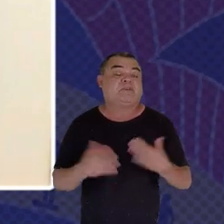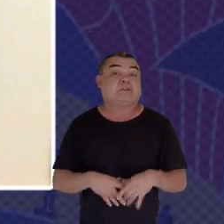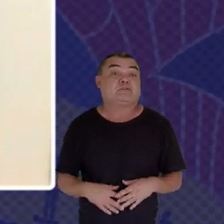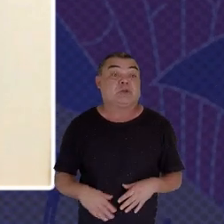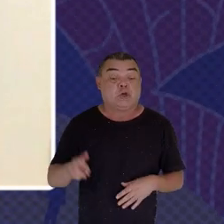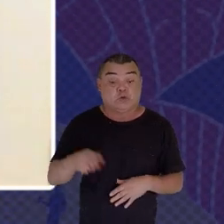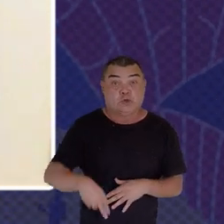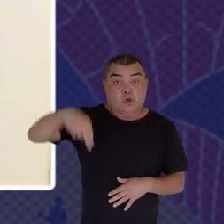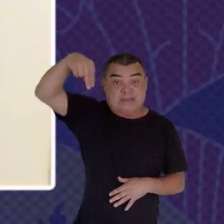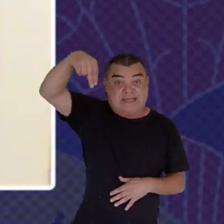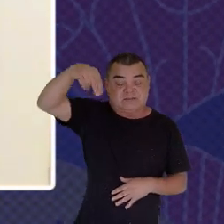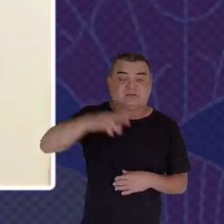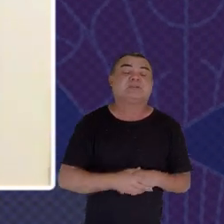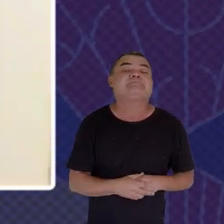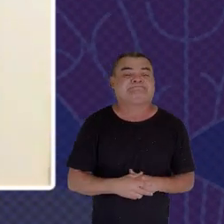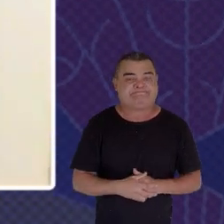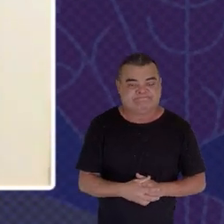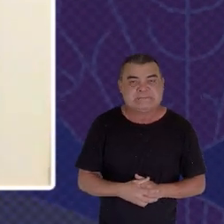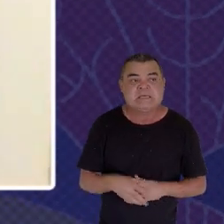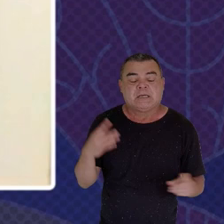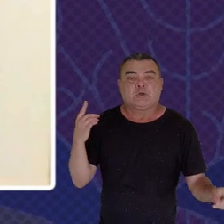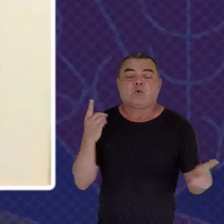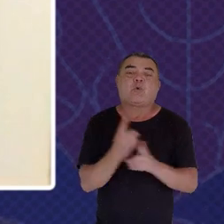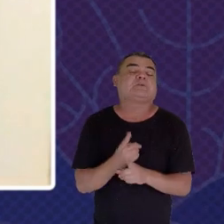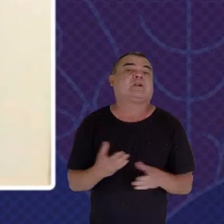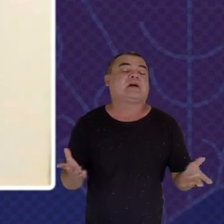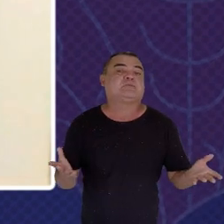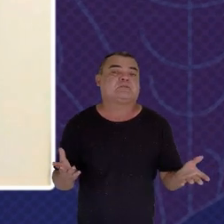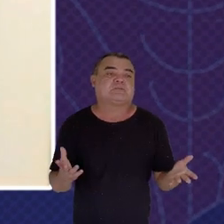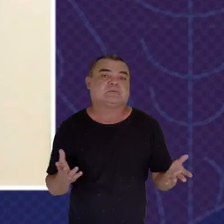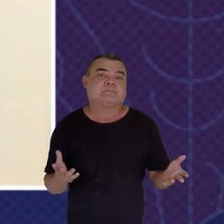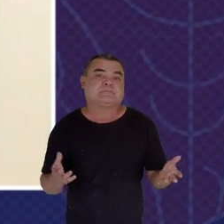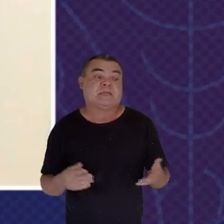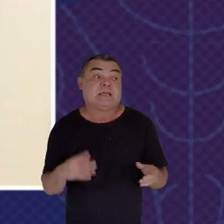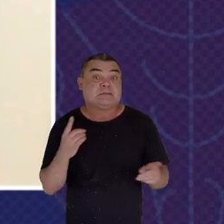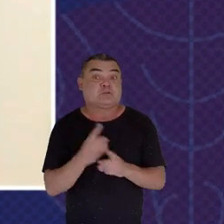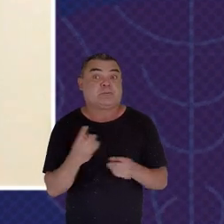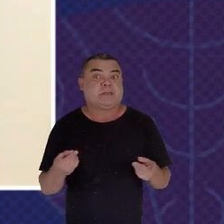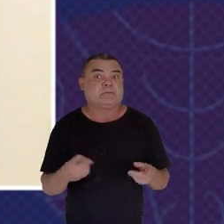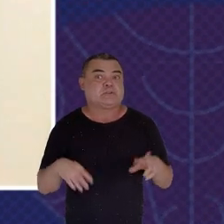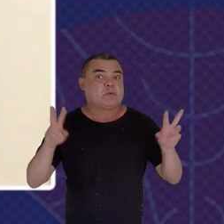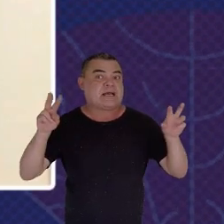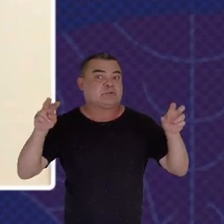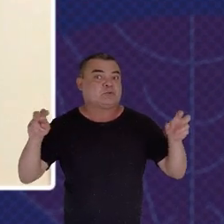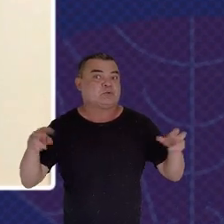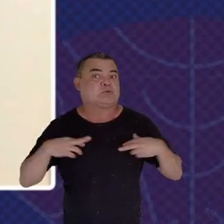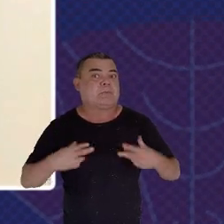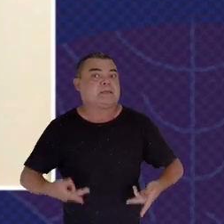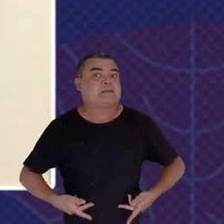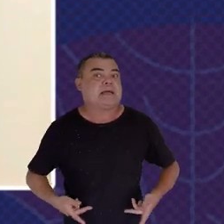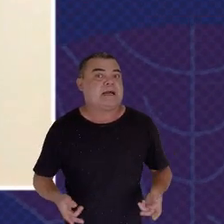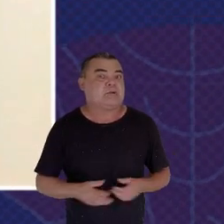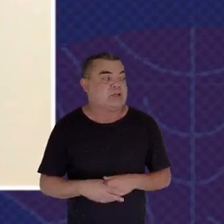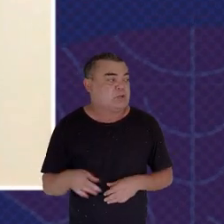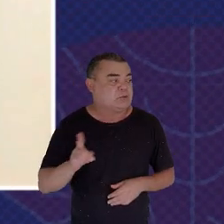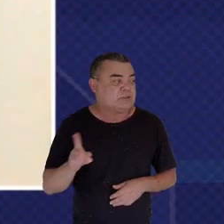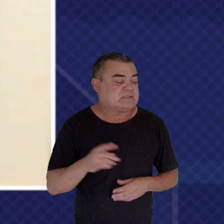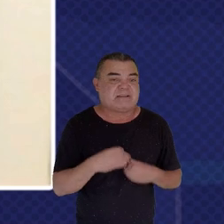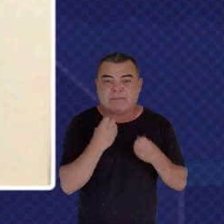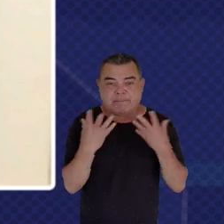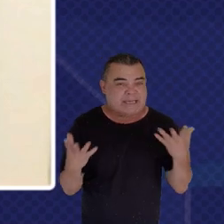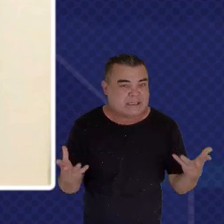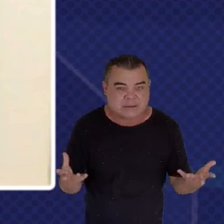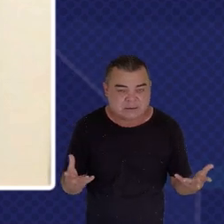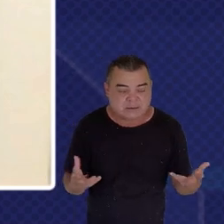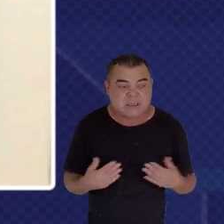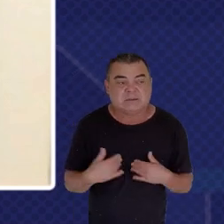Humanitarian issues Weren't being Effectively coordinated So Our ministry Was created To come in